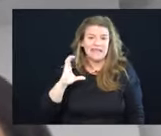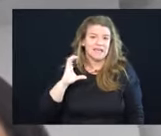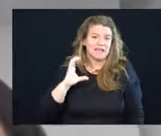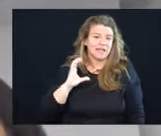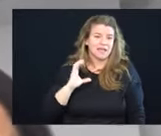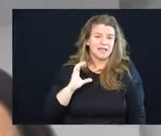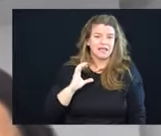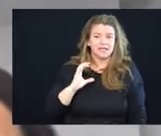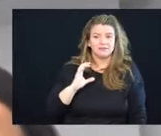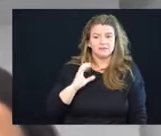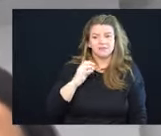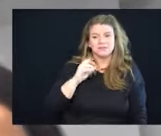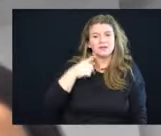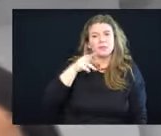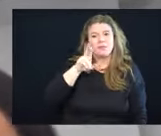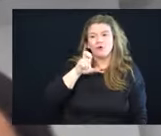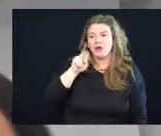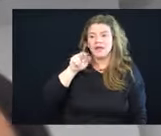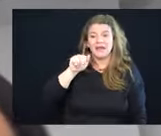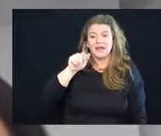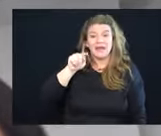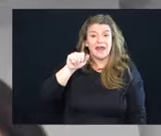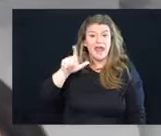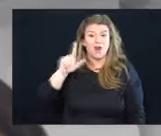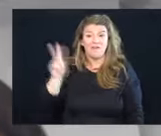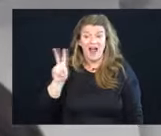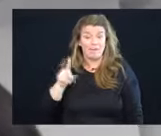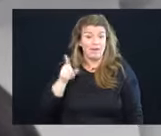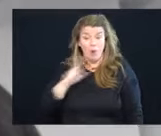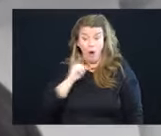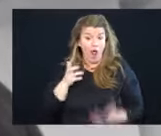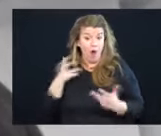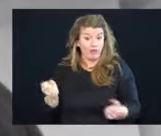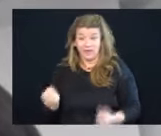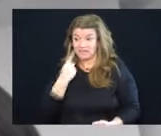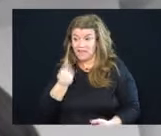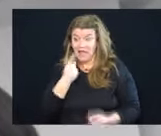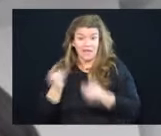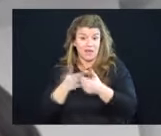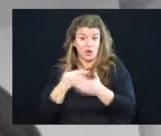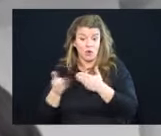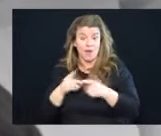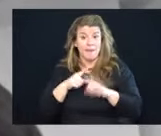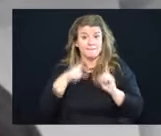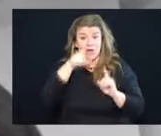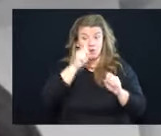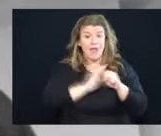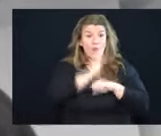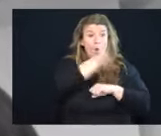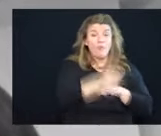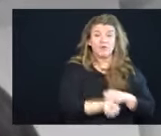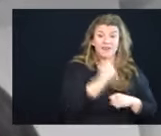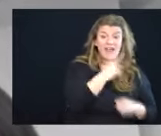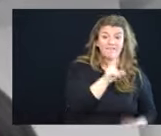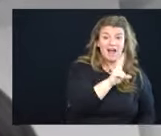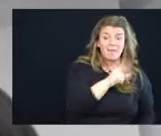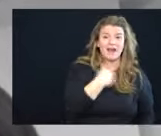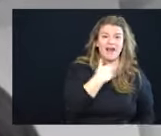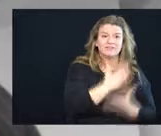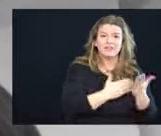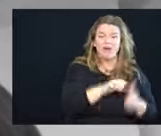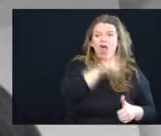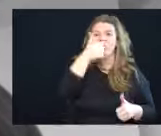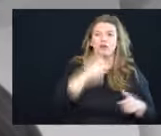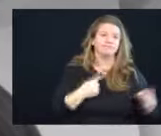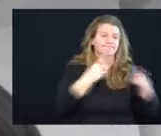prenatal vitamins, and those things are healthy to do. But keep in mind, you can overtake vitamins too and have a lot of abnormal side